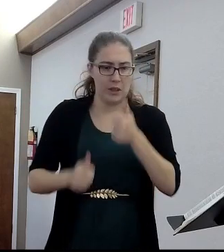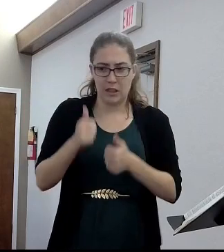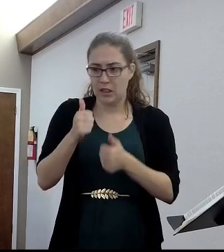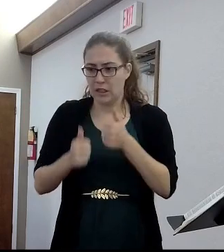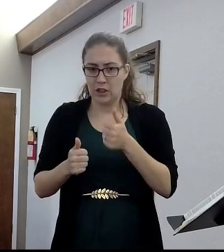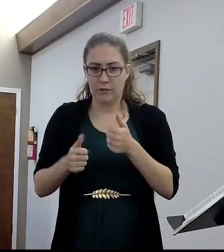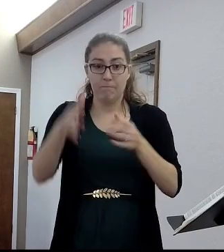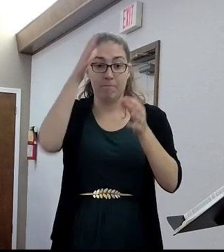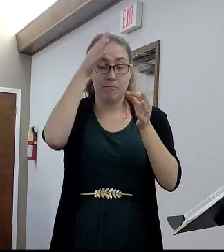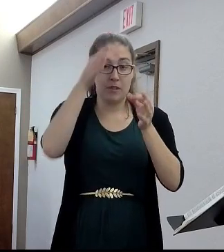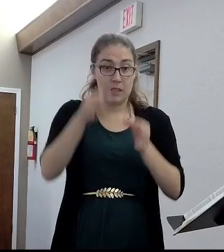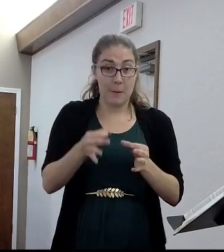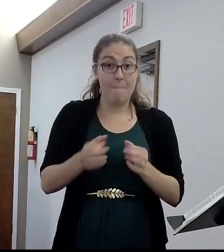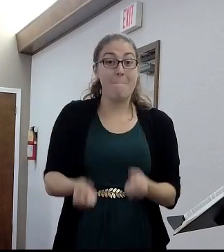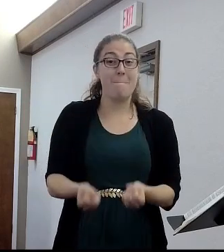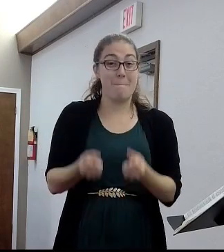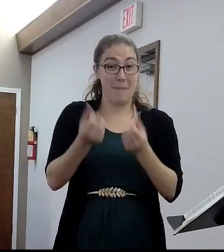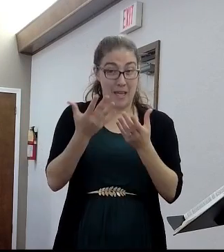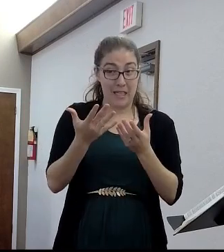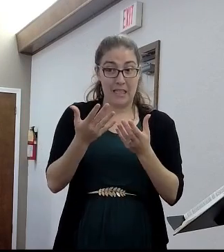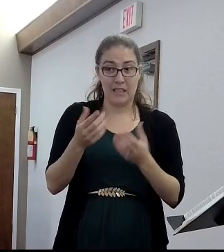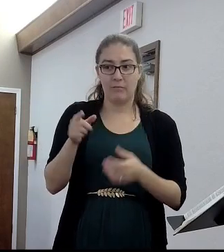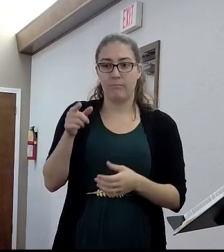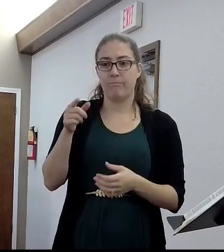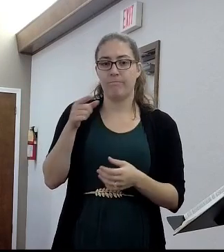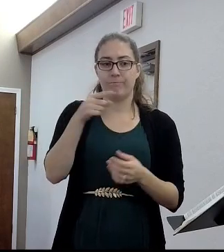Many will choose to feed their family.